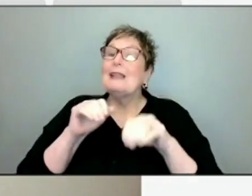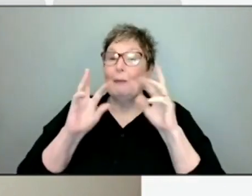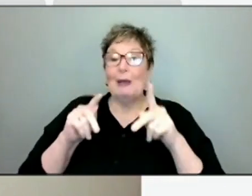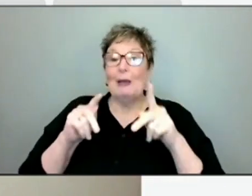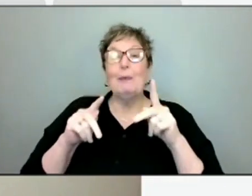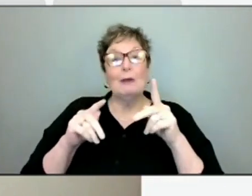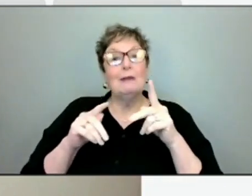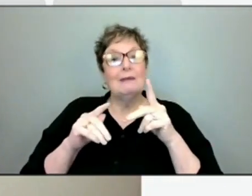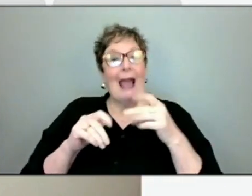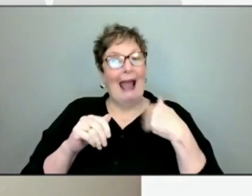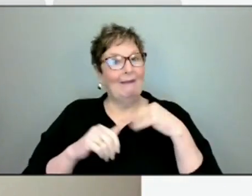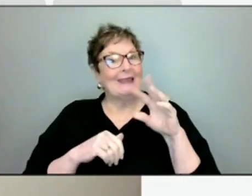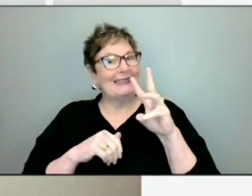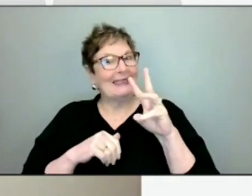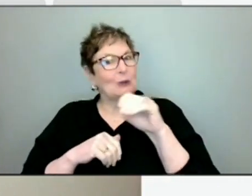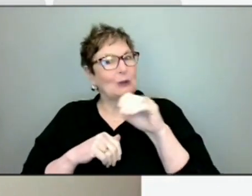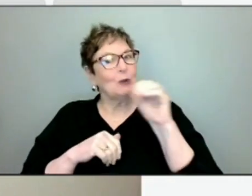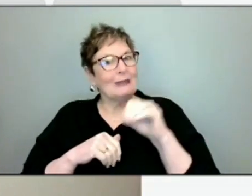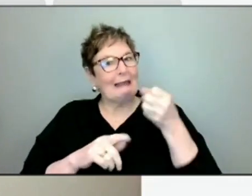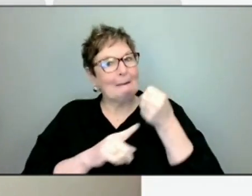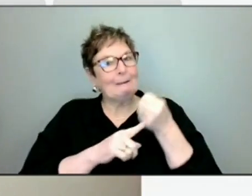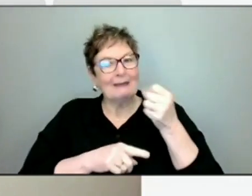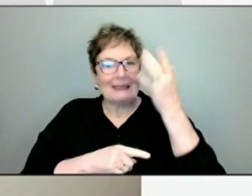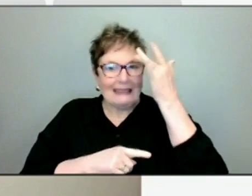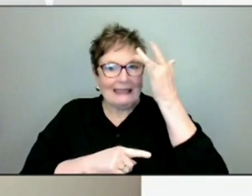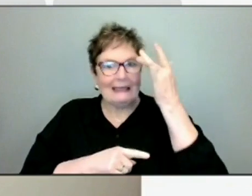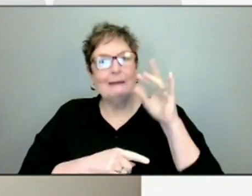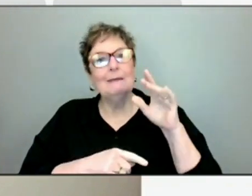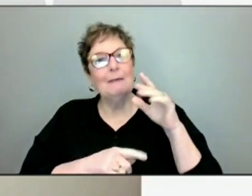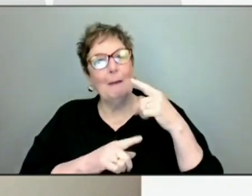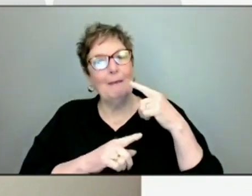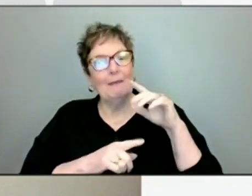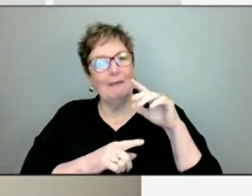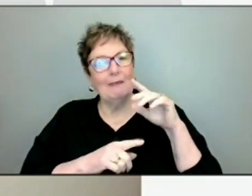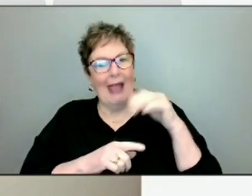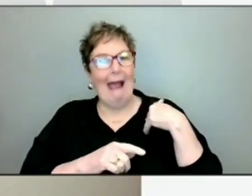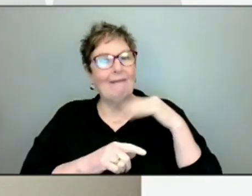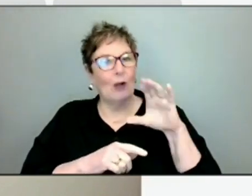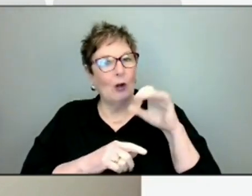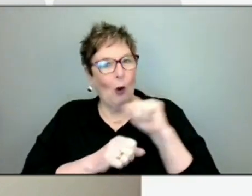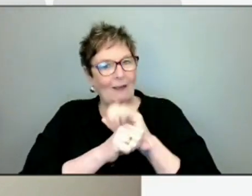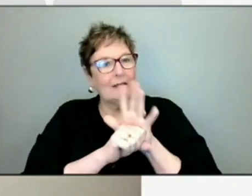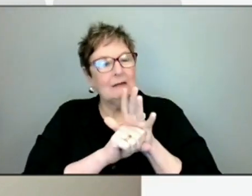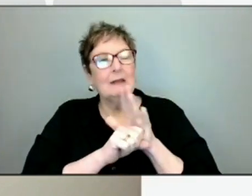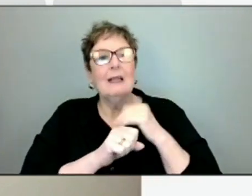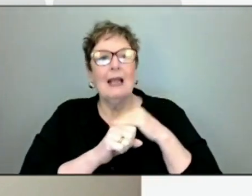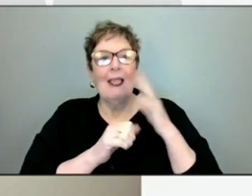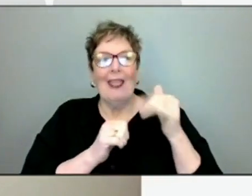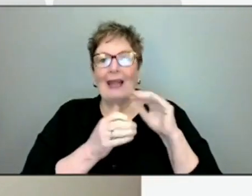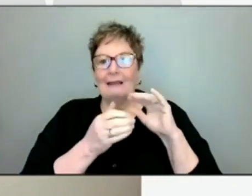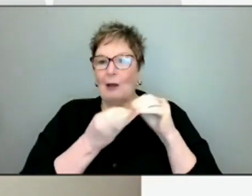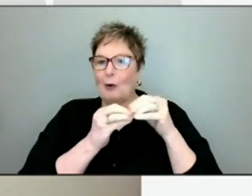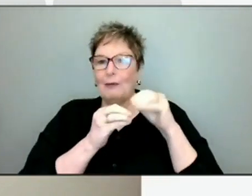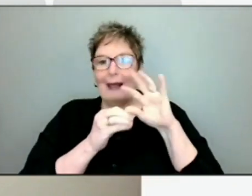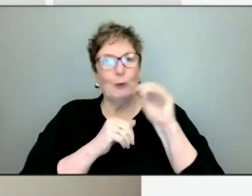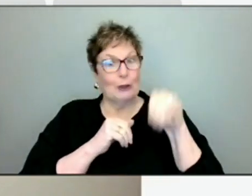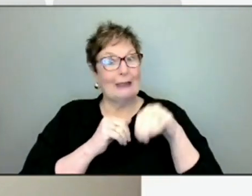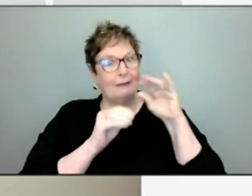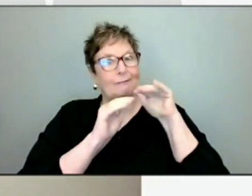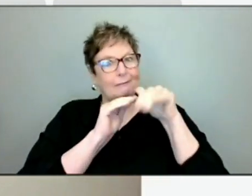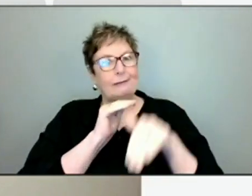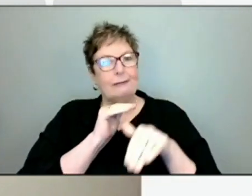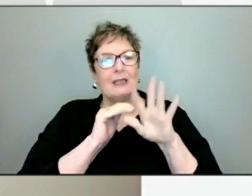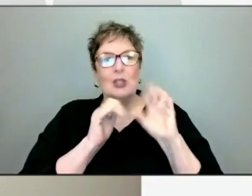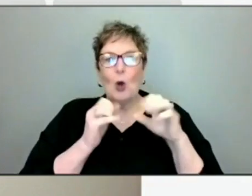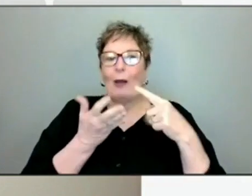And we look forward to this continued progress. Certainly as we are talking today, much of our discussion really